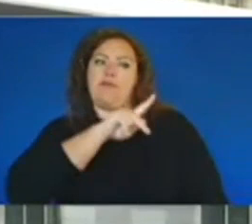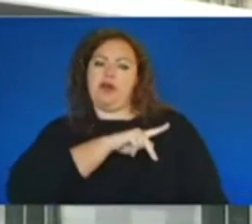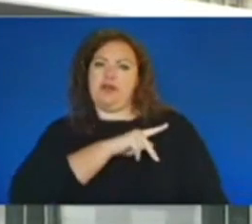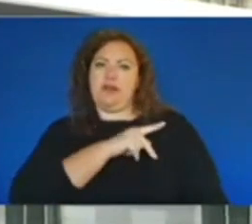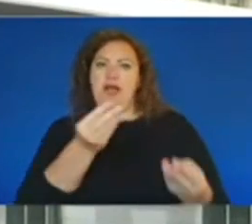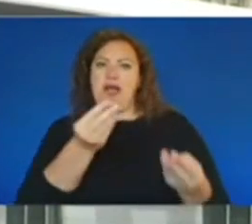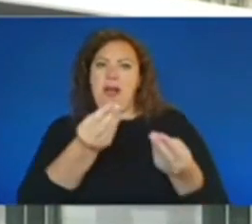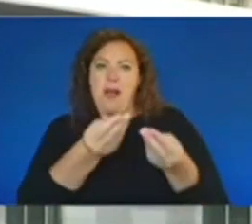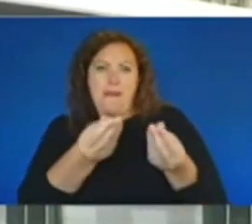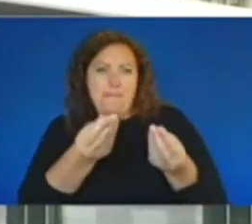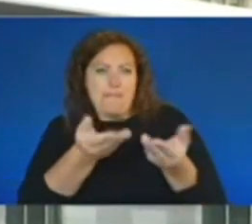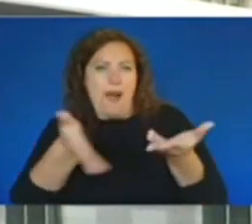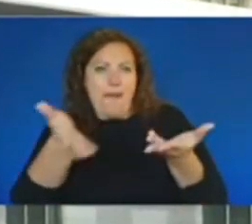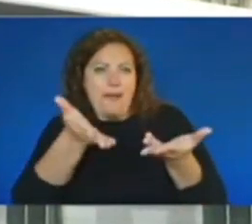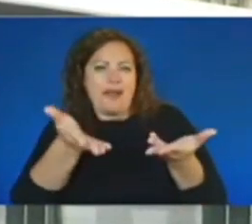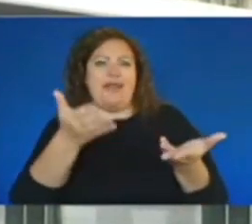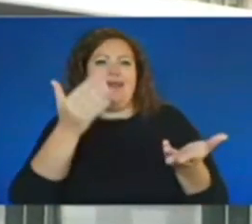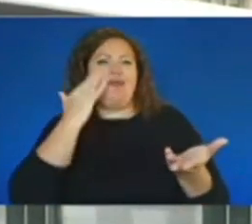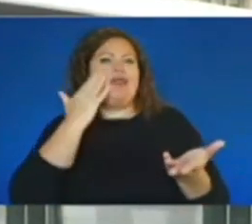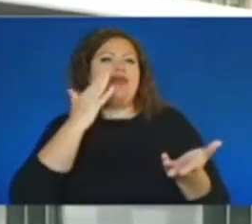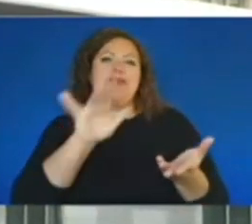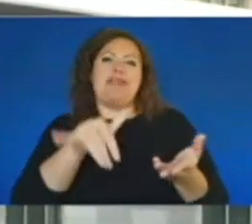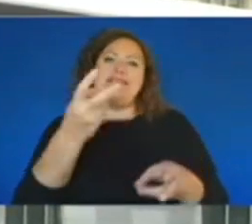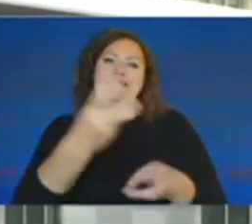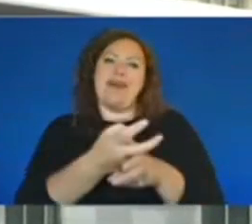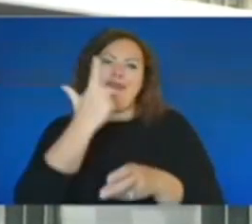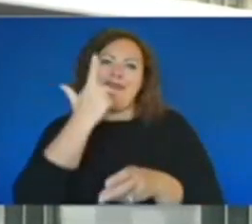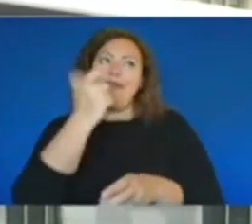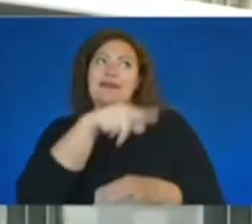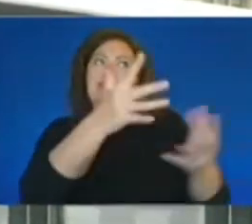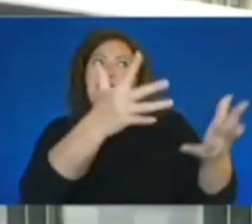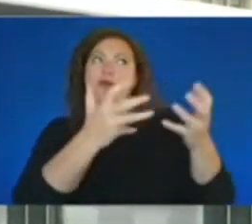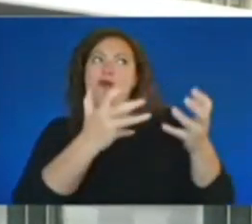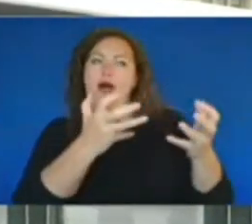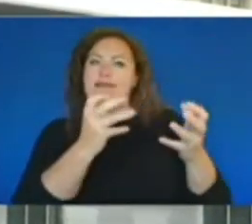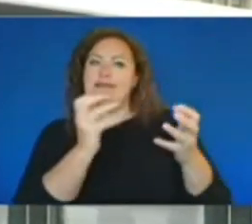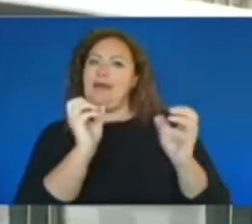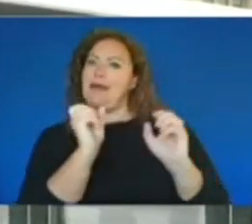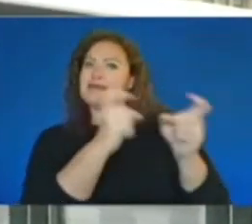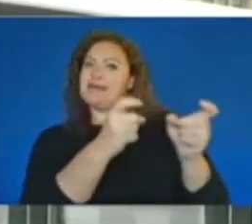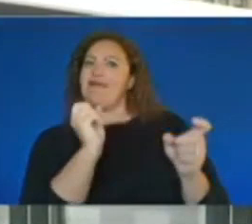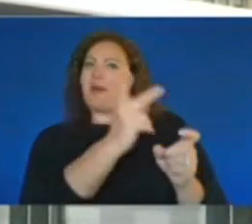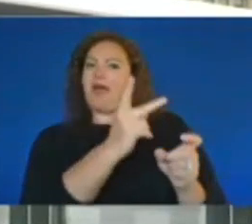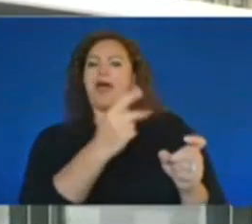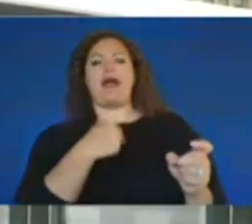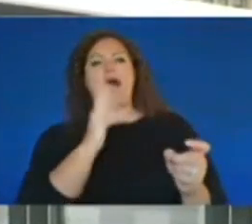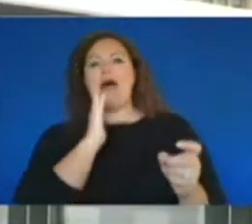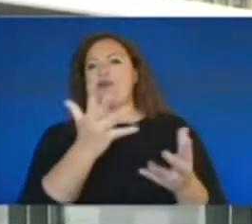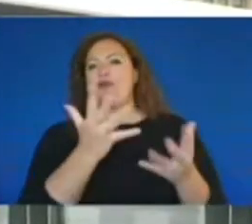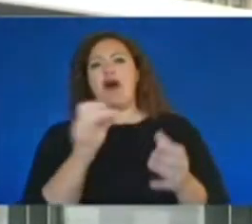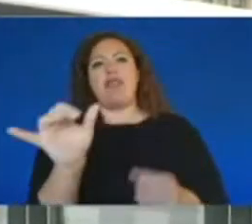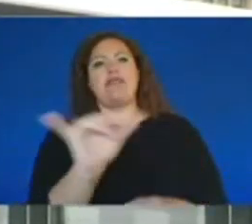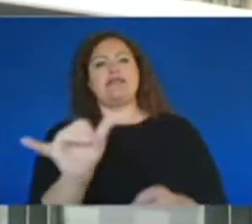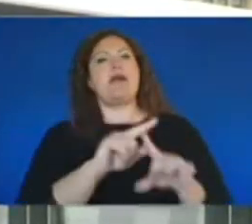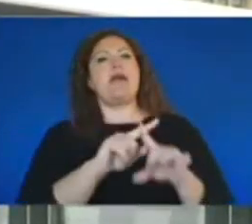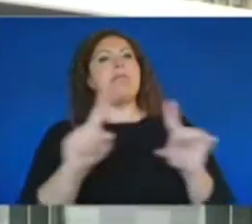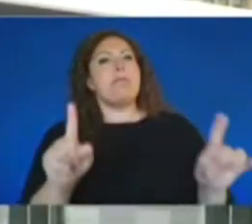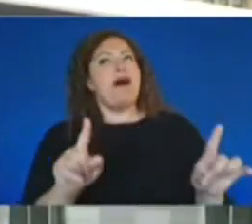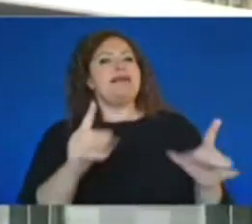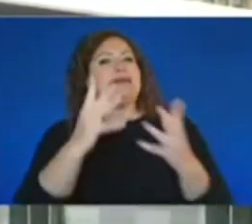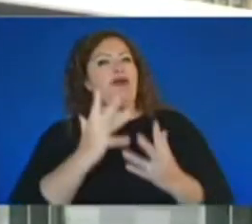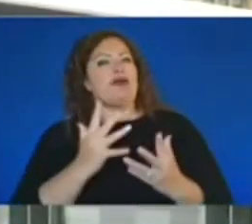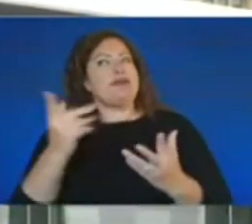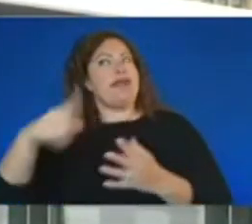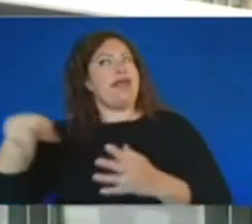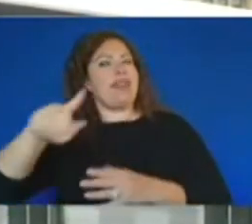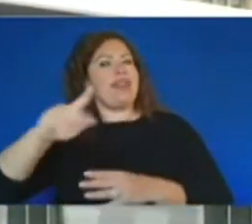want the personal effects back that belong to their loved ones. I would want the same. Unfortunately, defendants are allowed the rights to be heard on any piece of